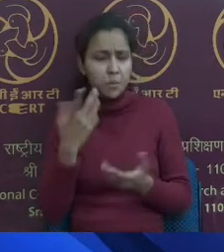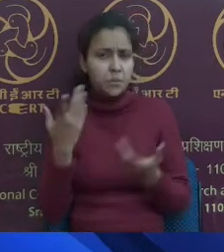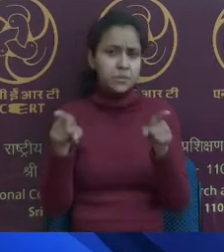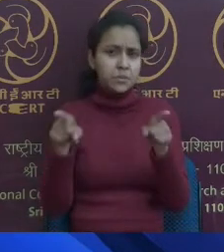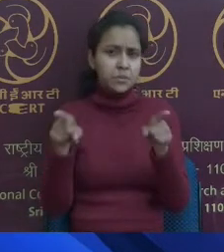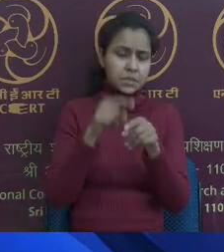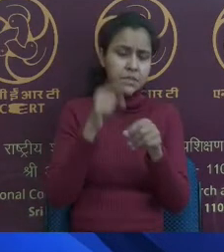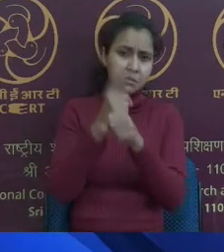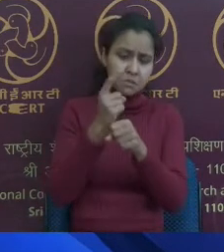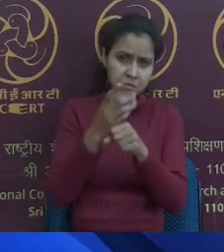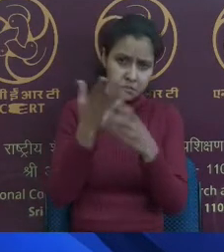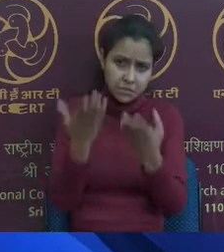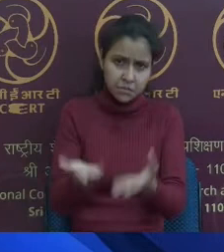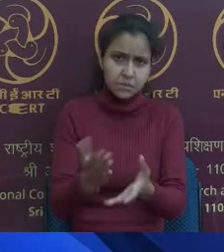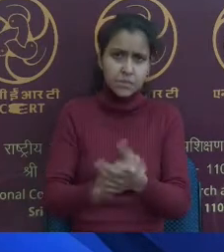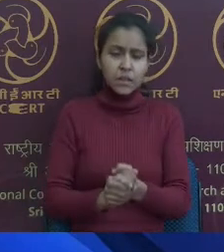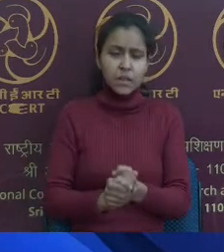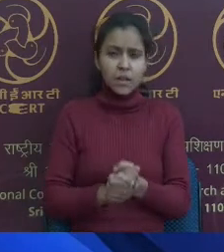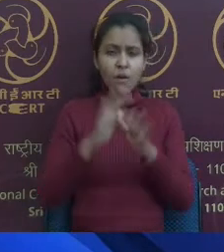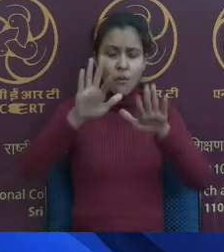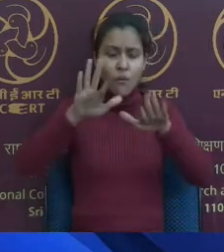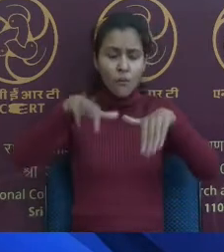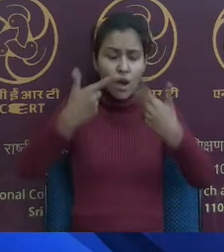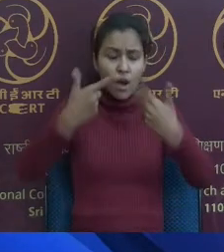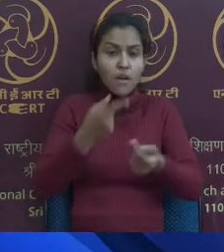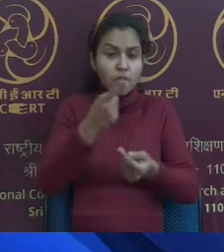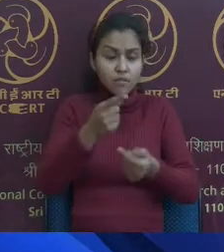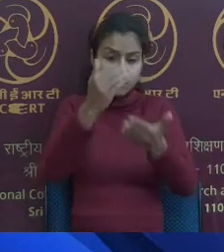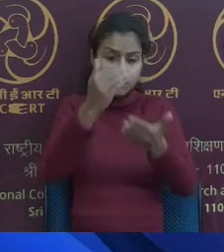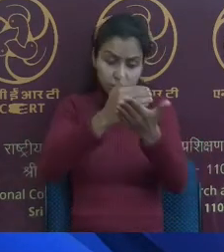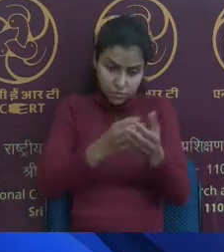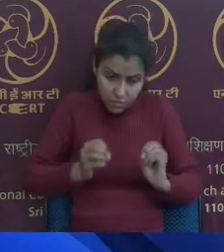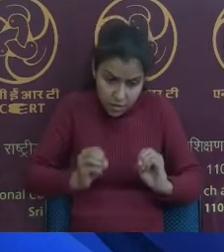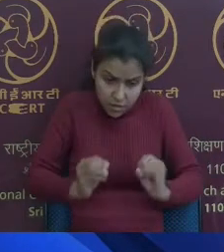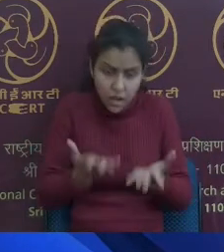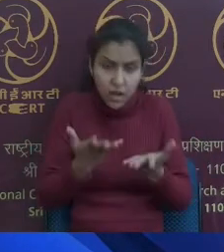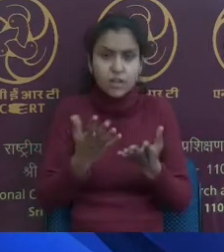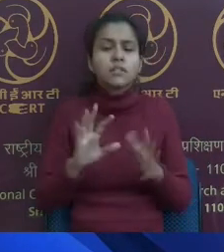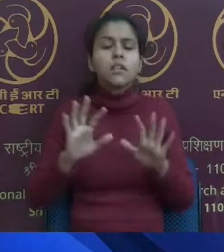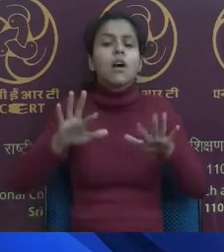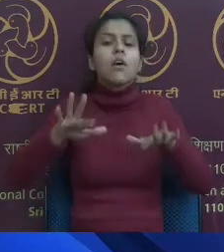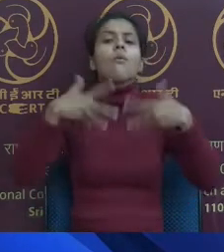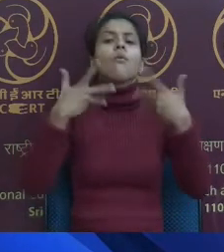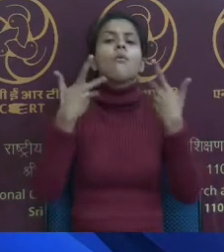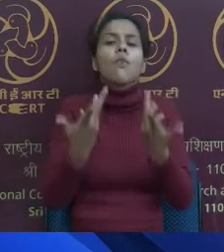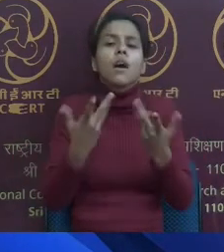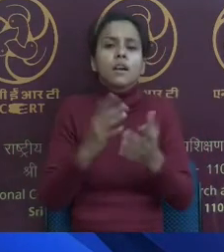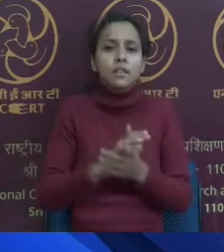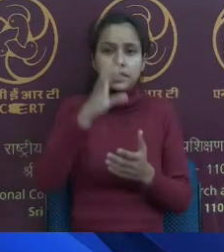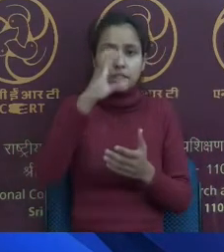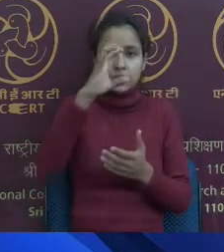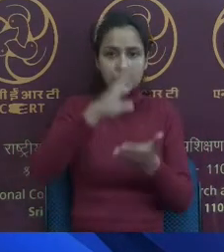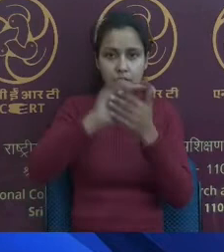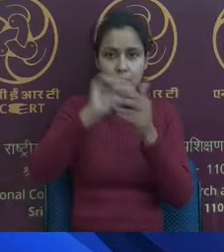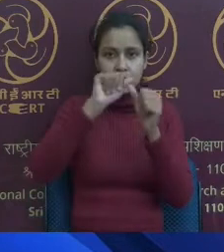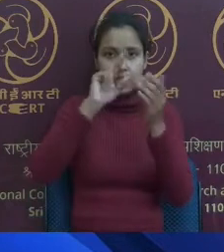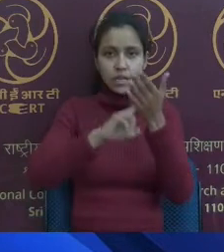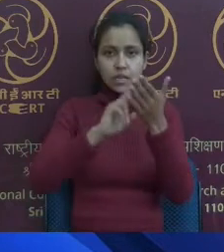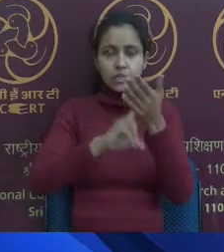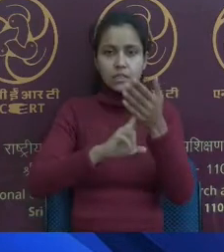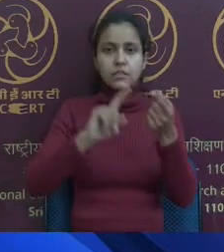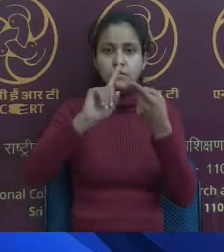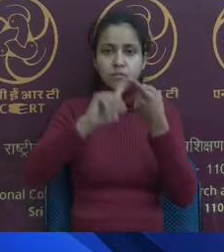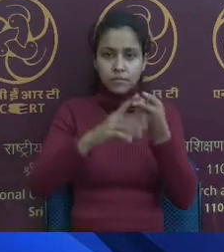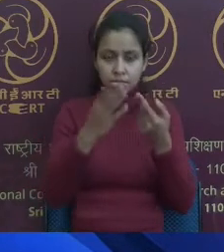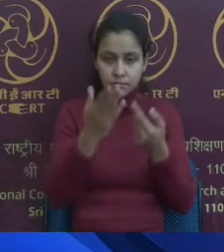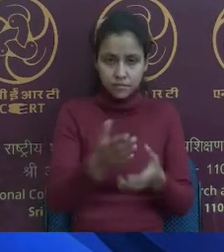And why we started this whole journey, we started in Loyola College Chennai, wherein we started doing screenings